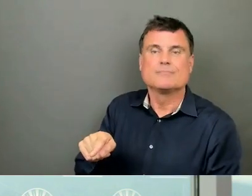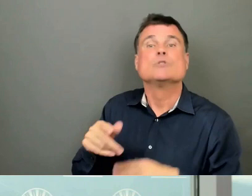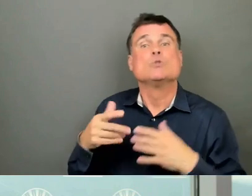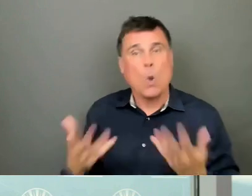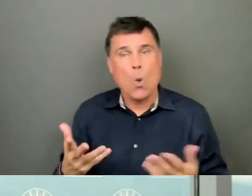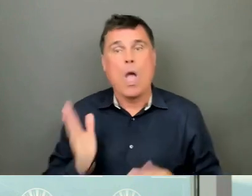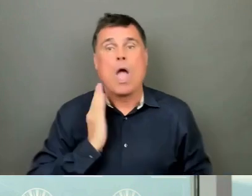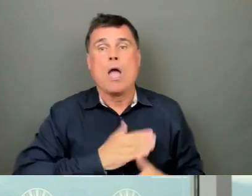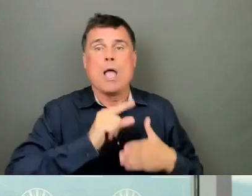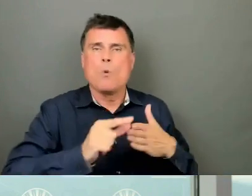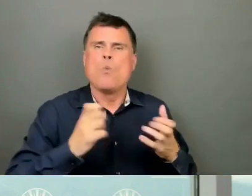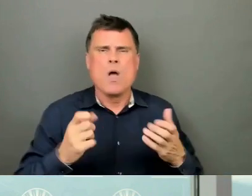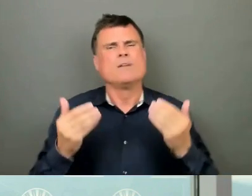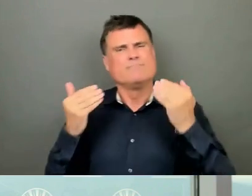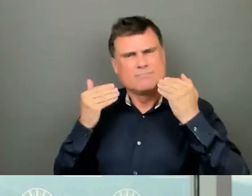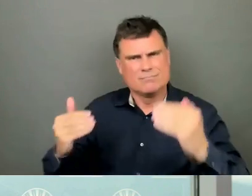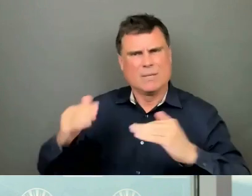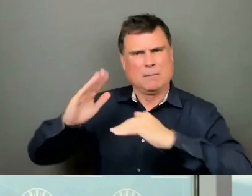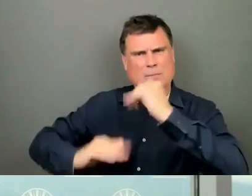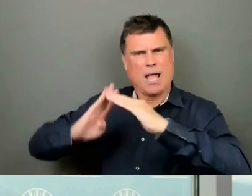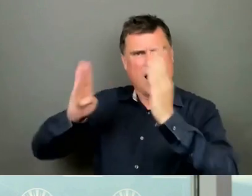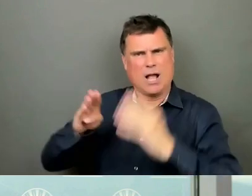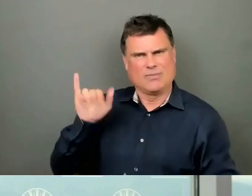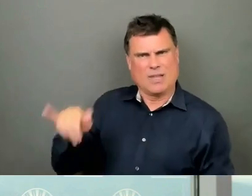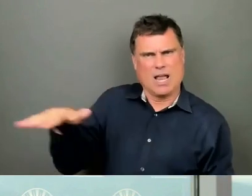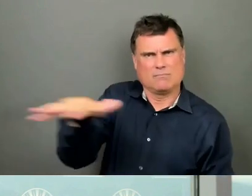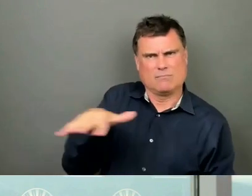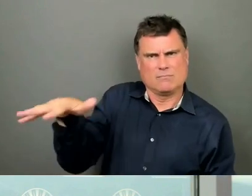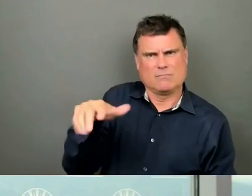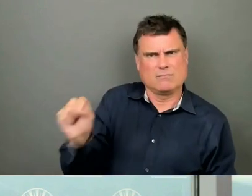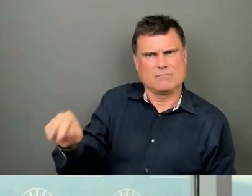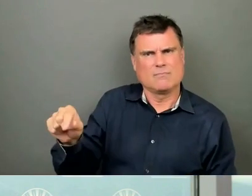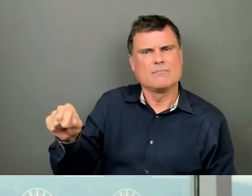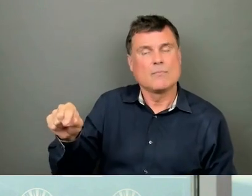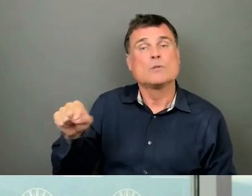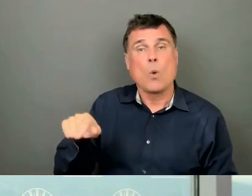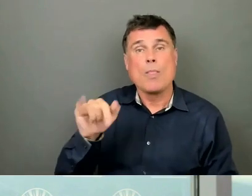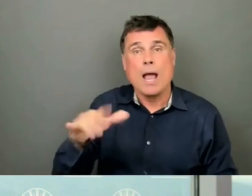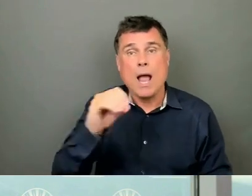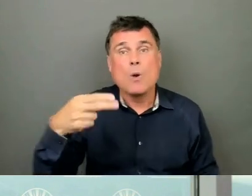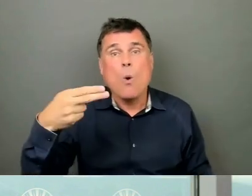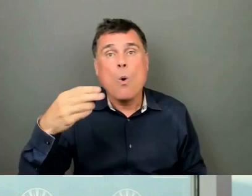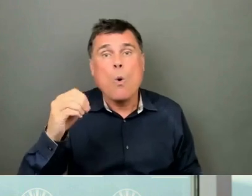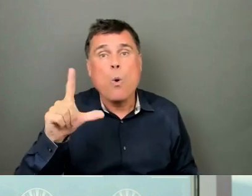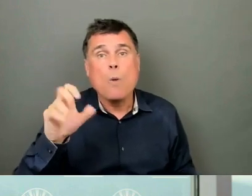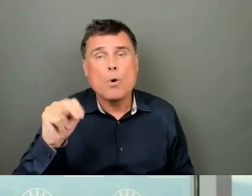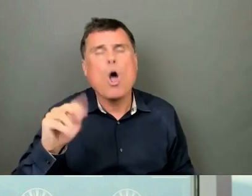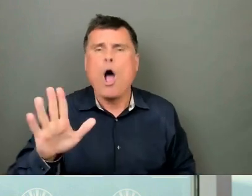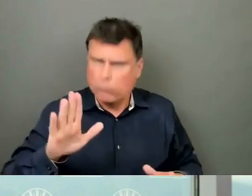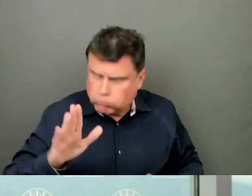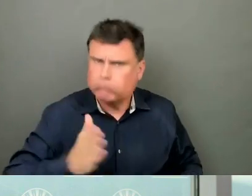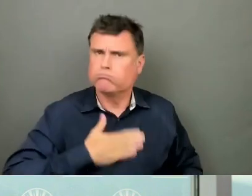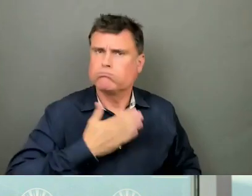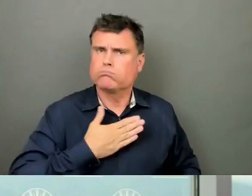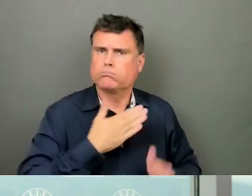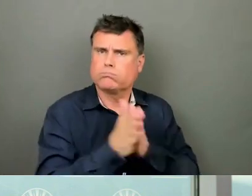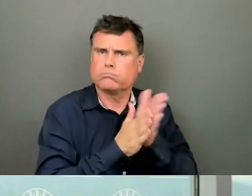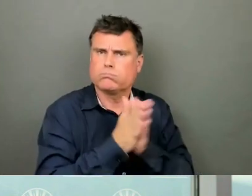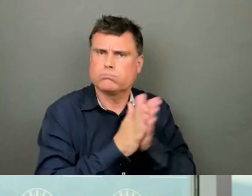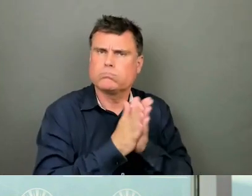built. And if Holborn is too, then let's get Little Mountain done. I would like to draw to your attention as well,